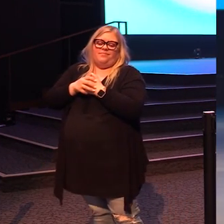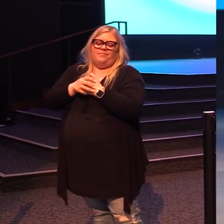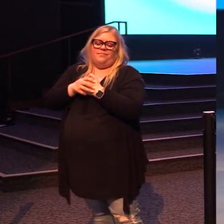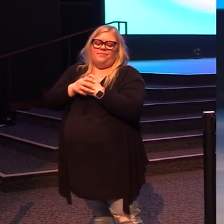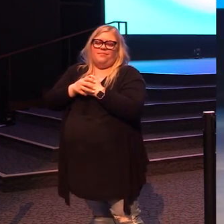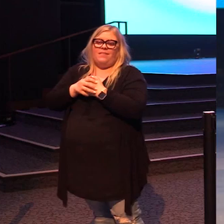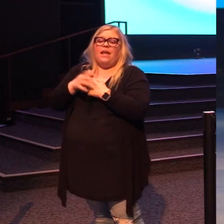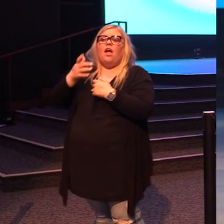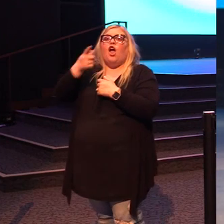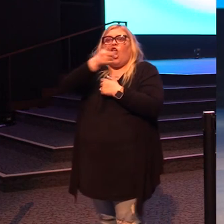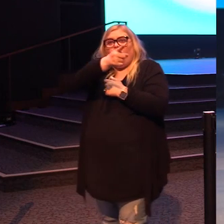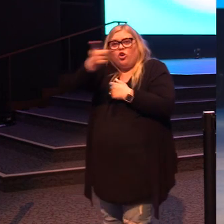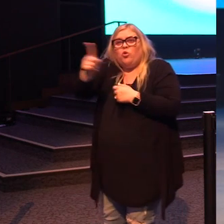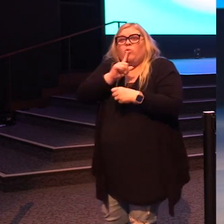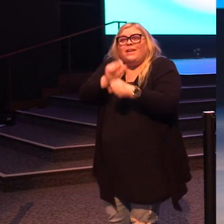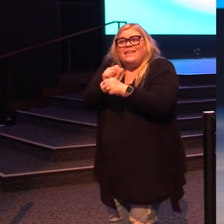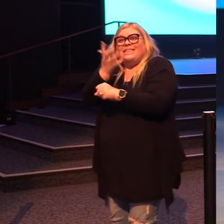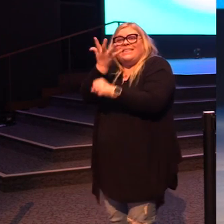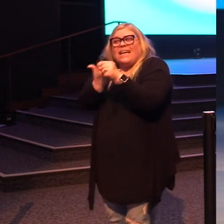Are you desperate to see?